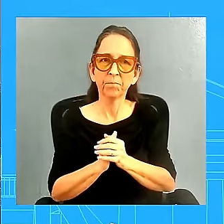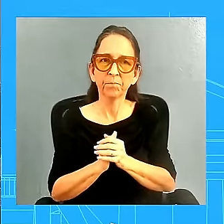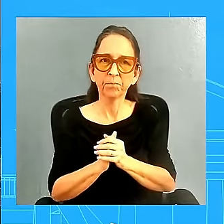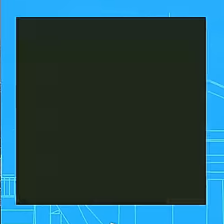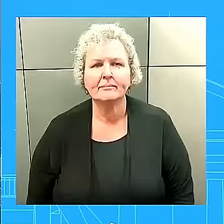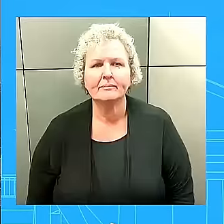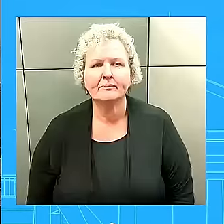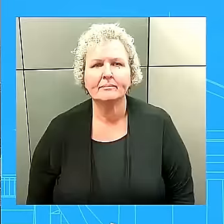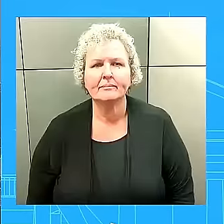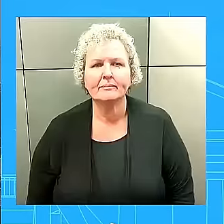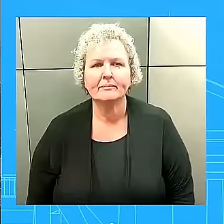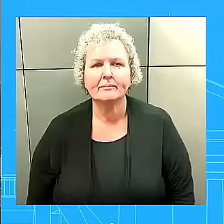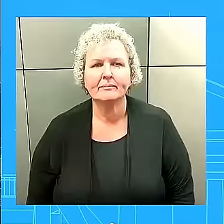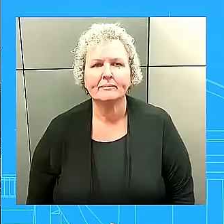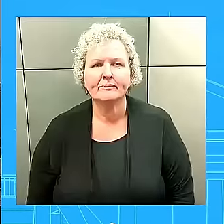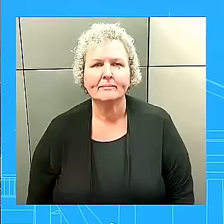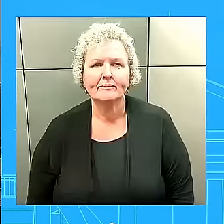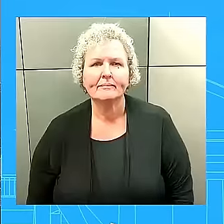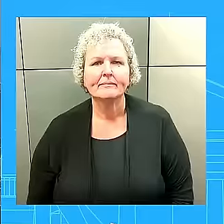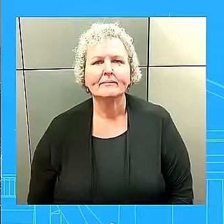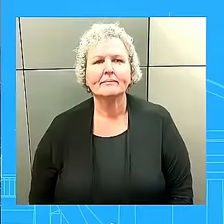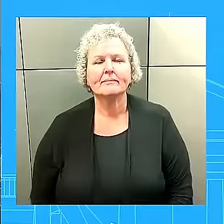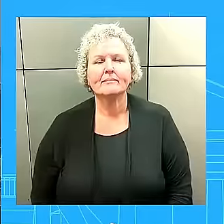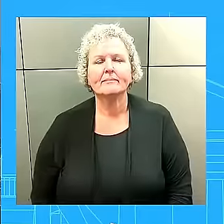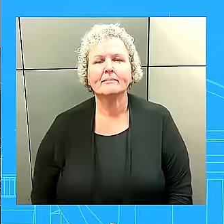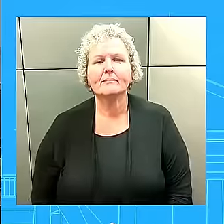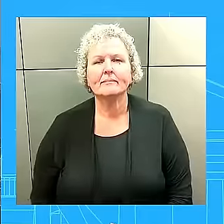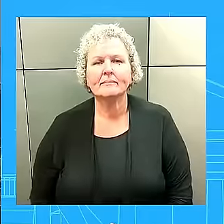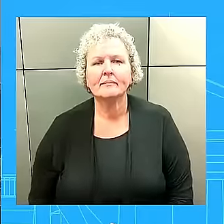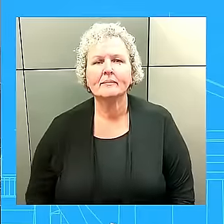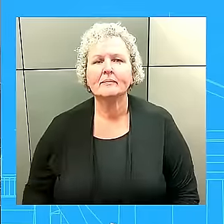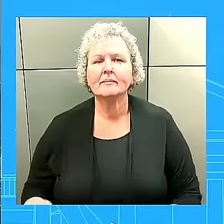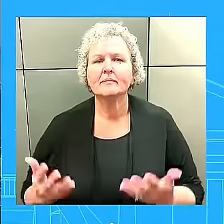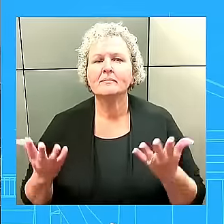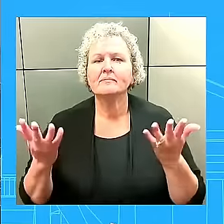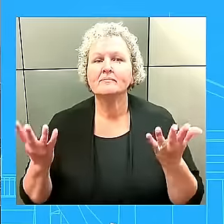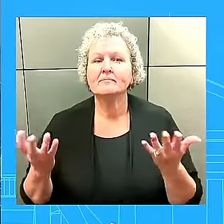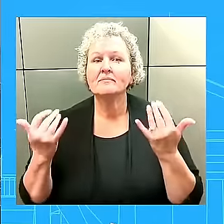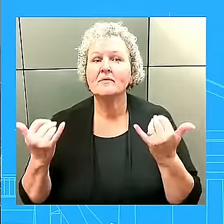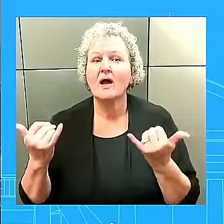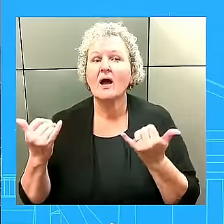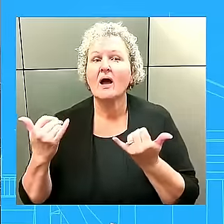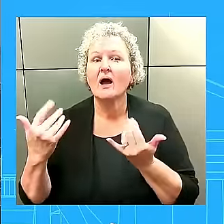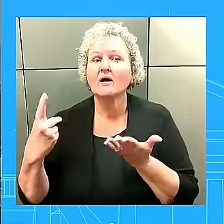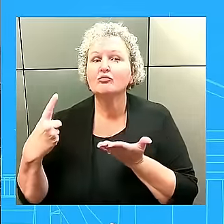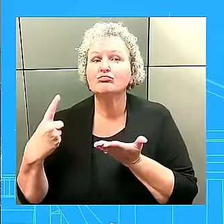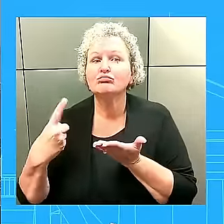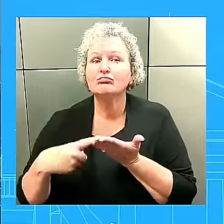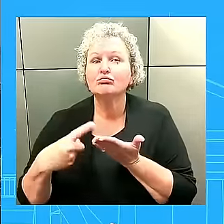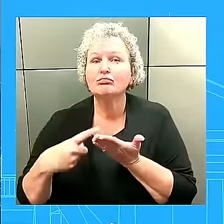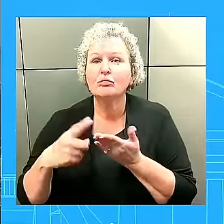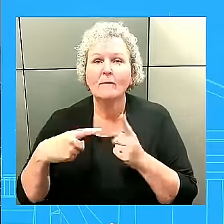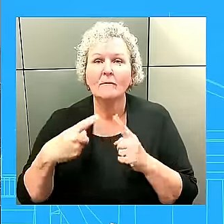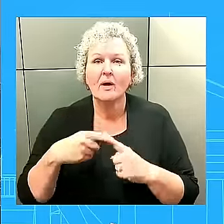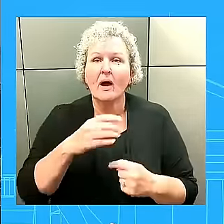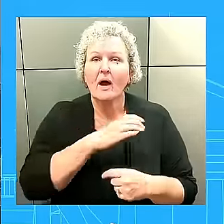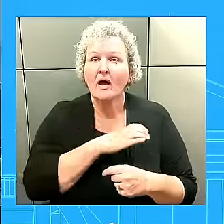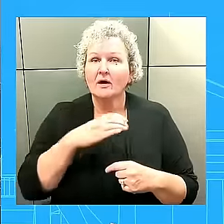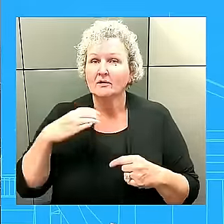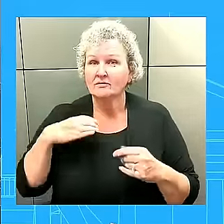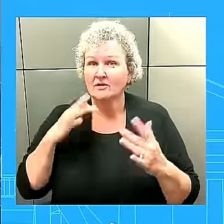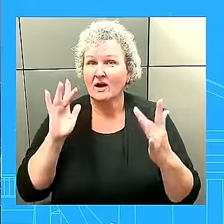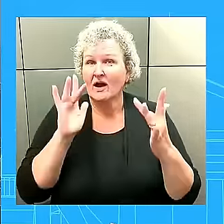for the $10 billion that would be military aid. the White House started that process, reaching out to members of Congress to get their buy-in to kind of help